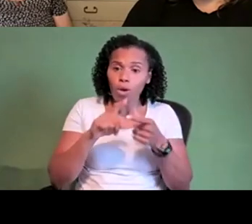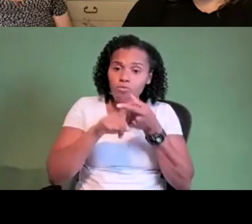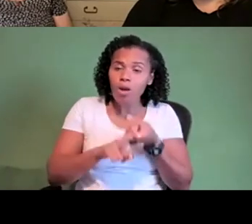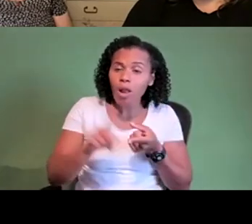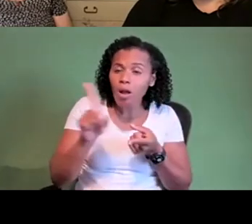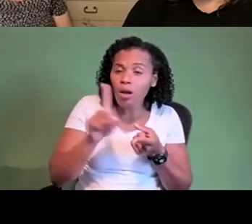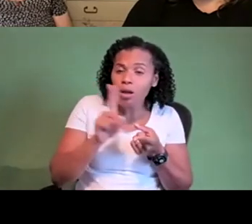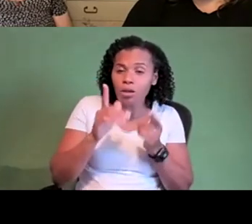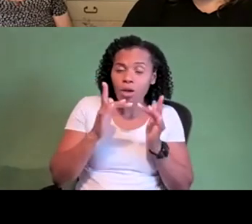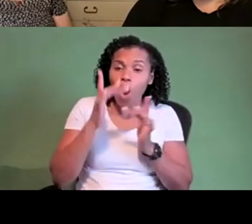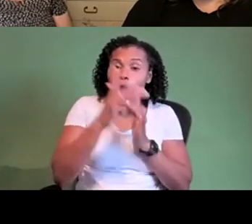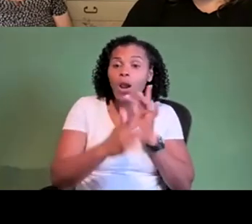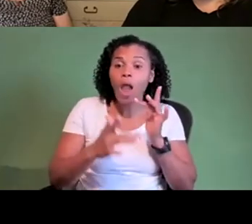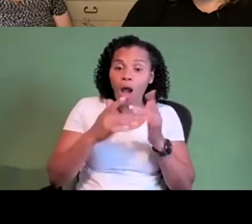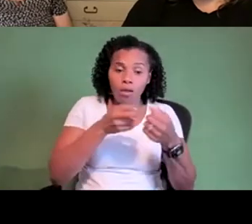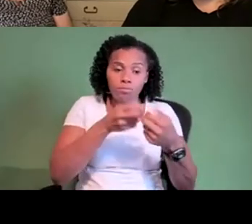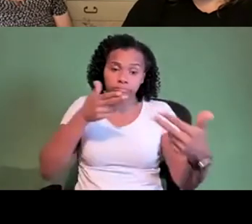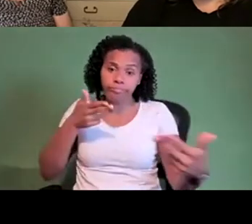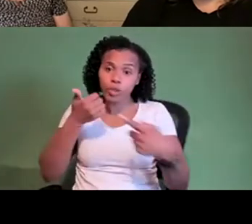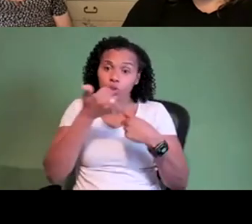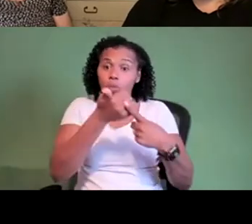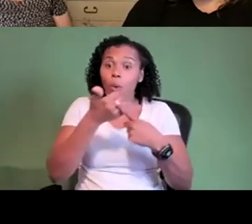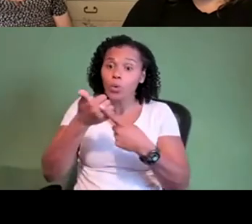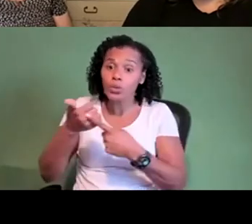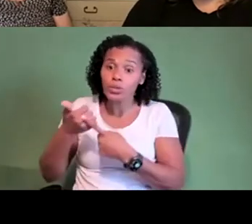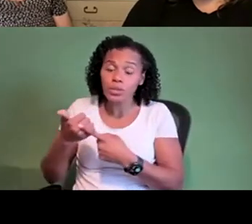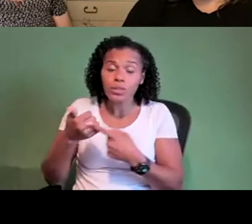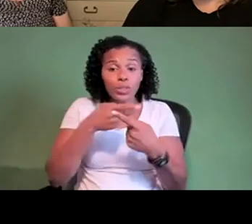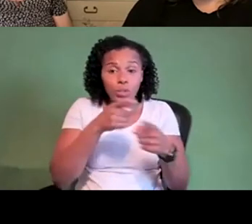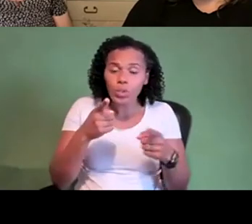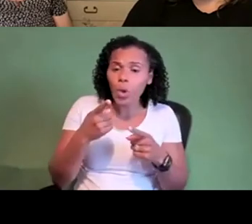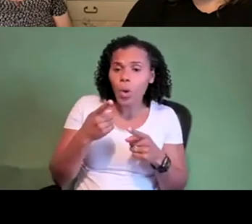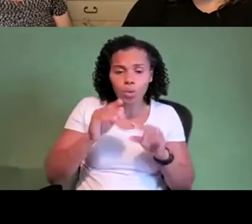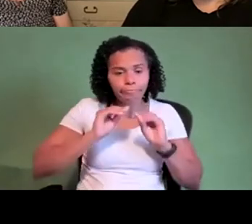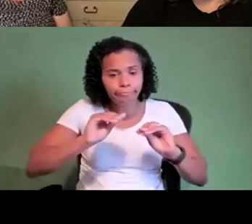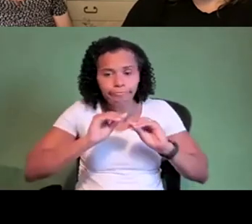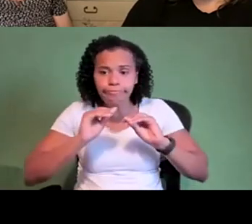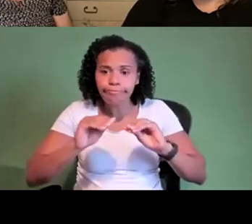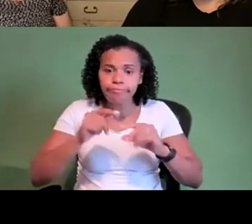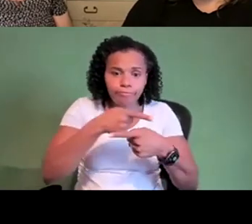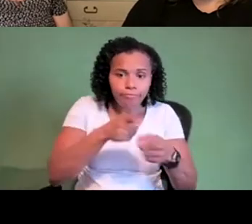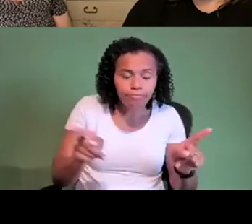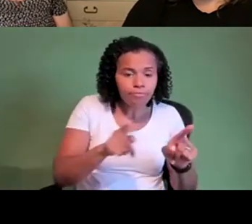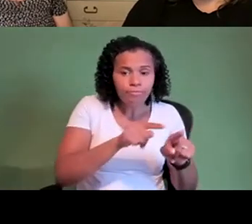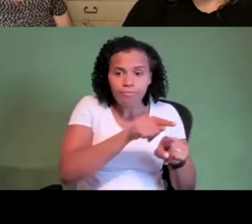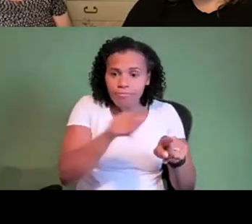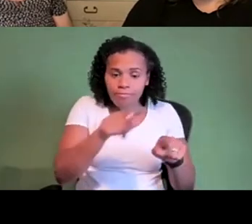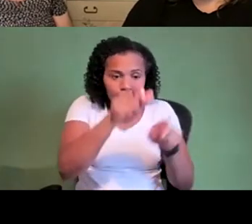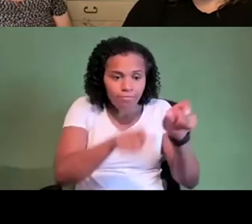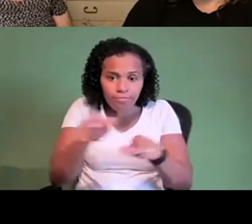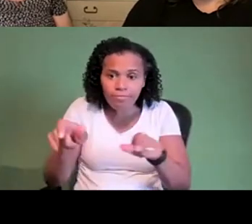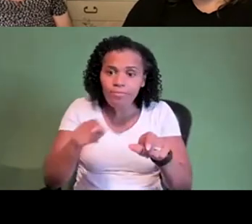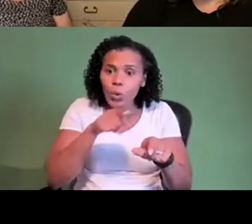model of self-support creative self-support strategies for late diagnosed neurodivergent